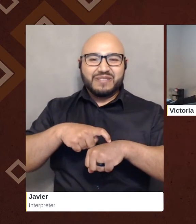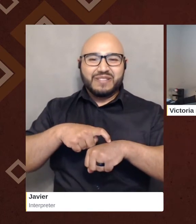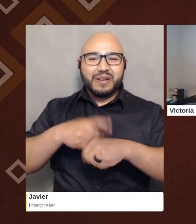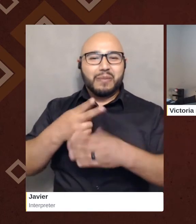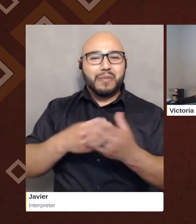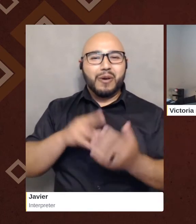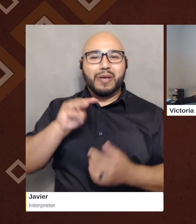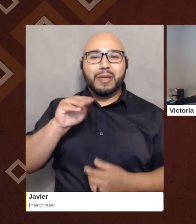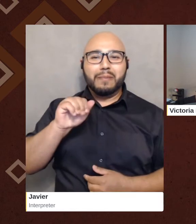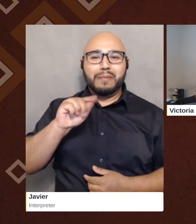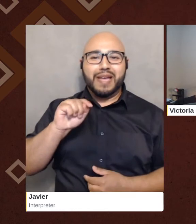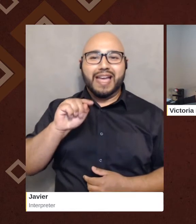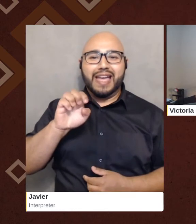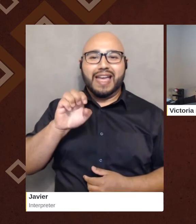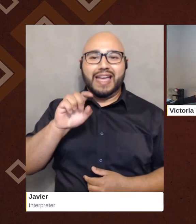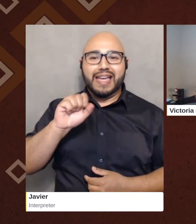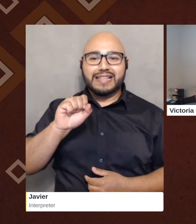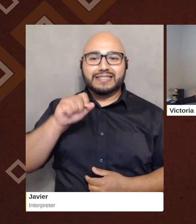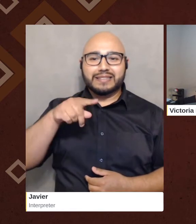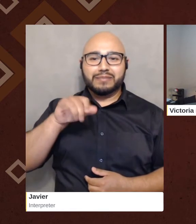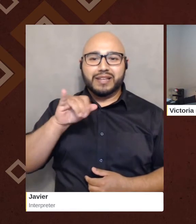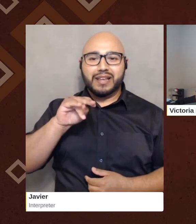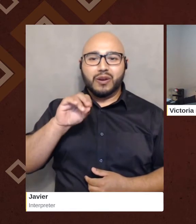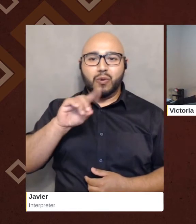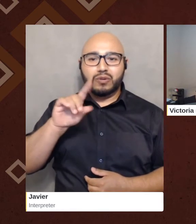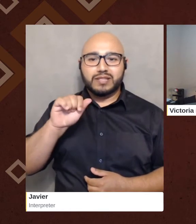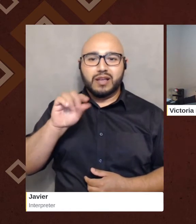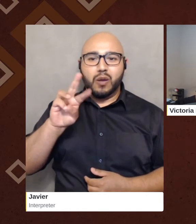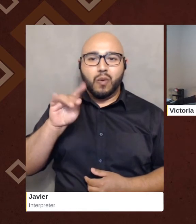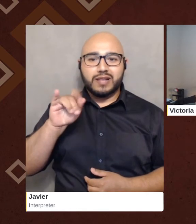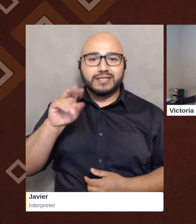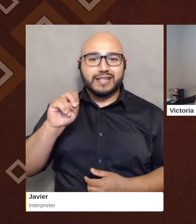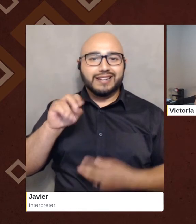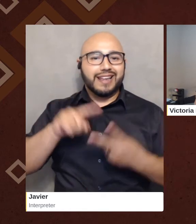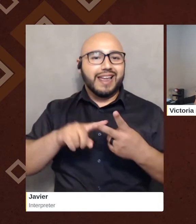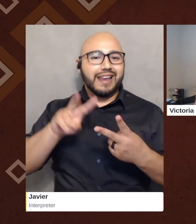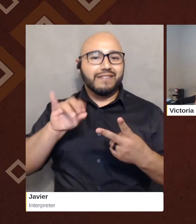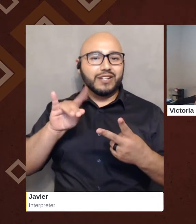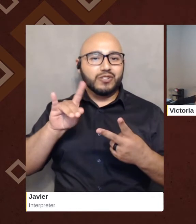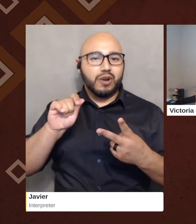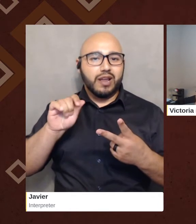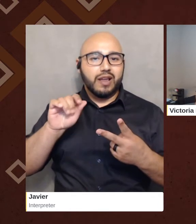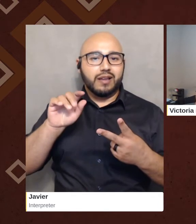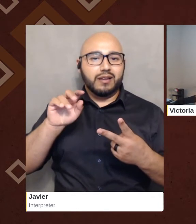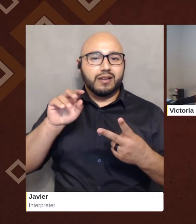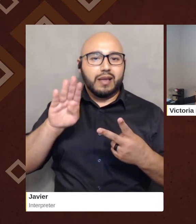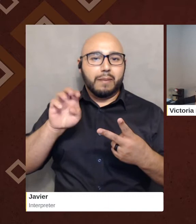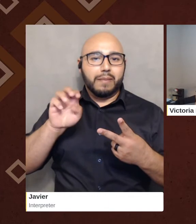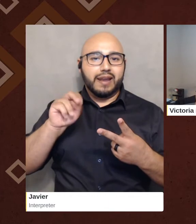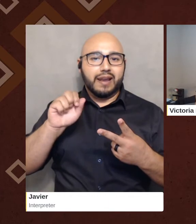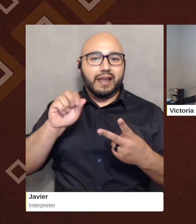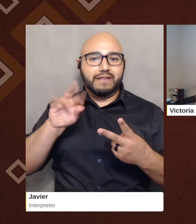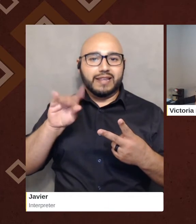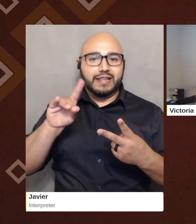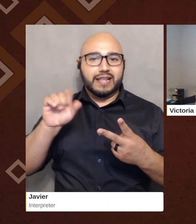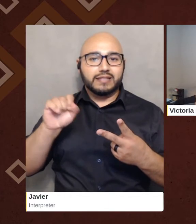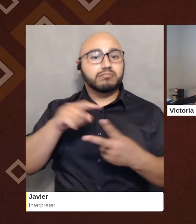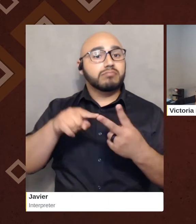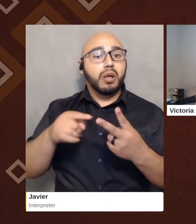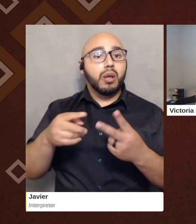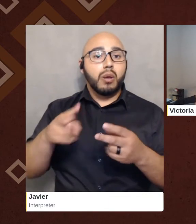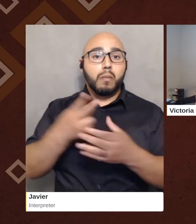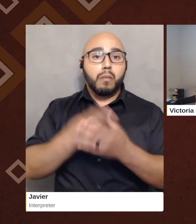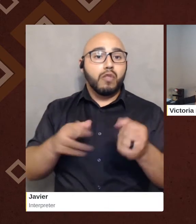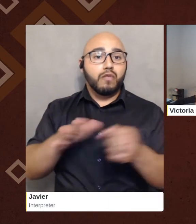Matt Espinosa-Watson and Victoria Benavides. Both are full-time faculty at Fresno City College and teach